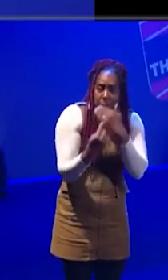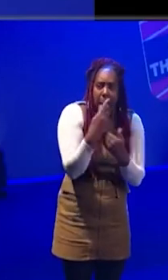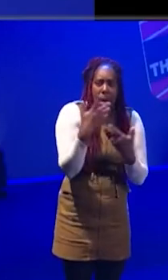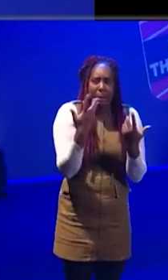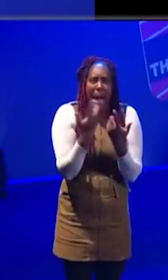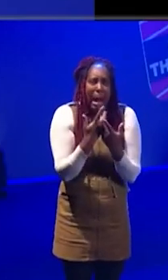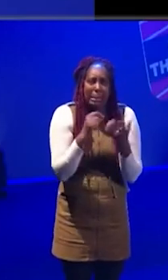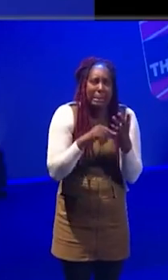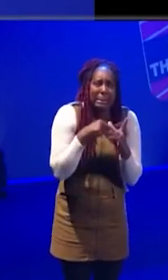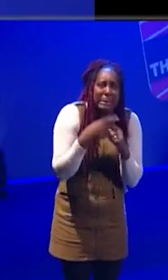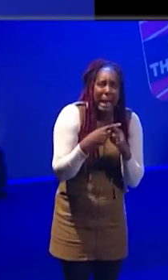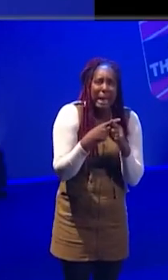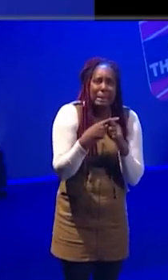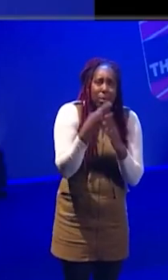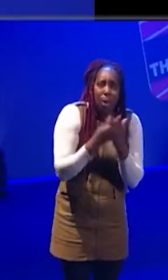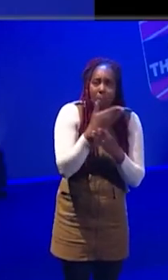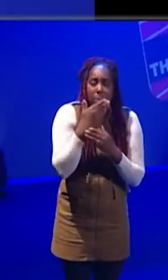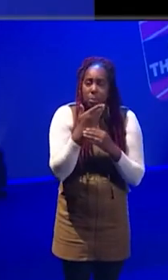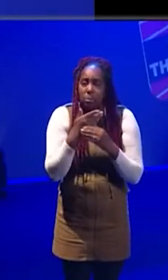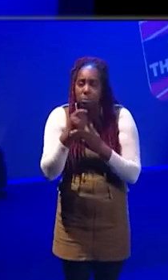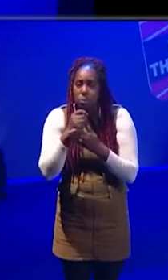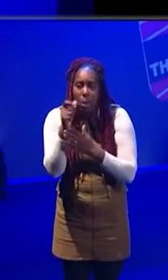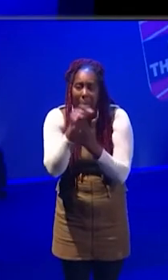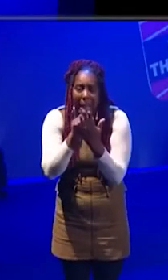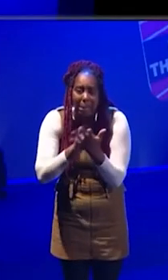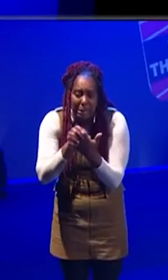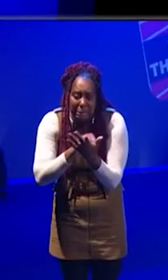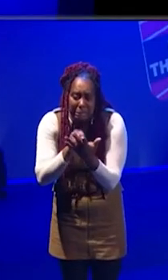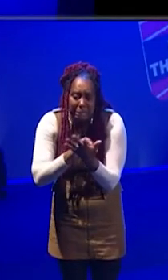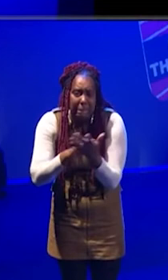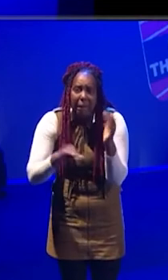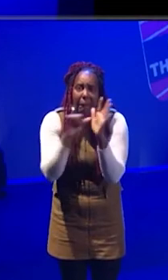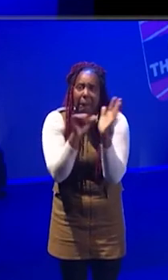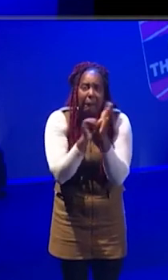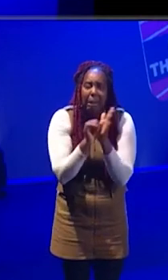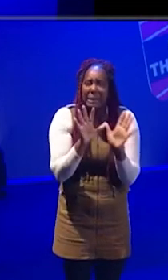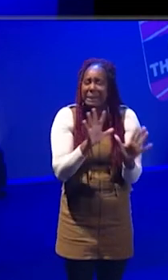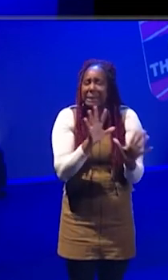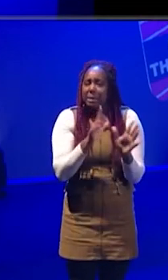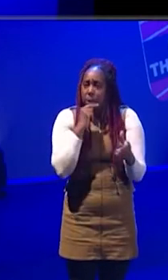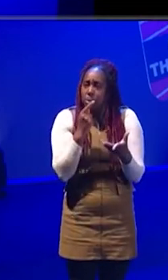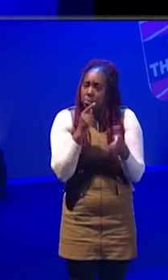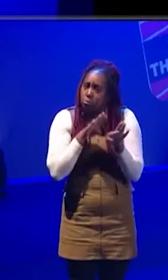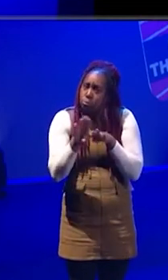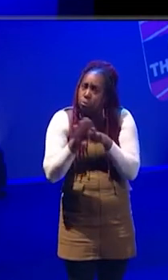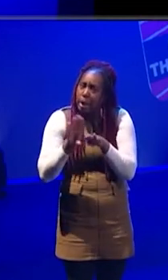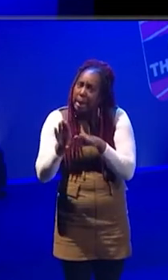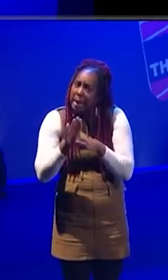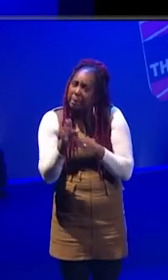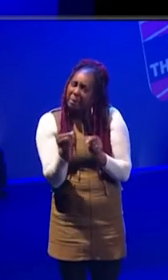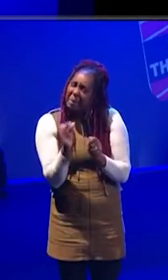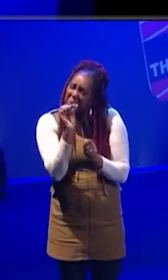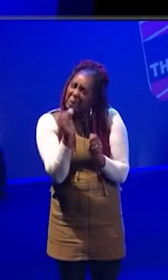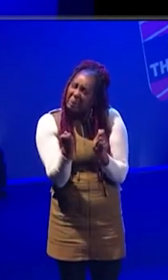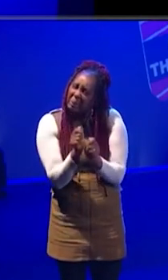tax return without an accountant, that can be daunting. So I think there's a little fix that could be made, very